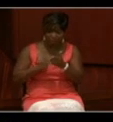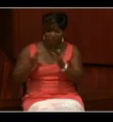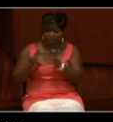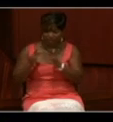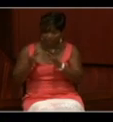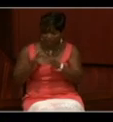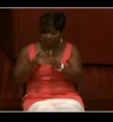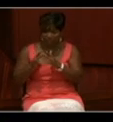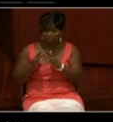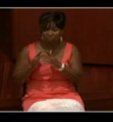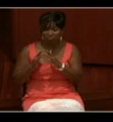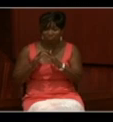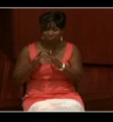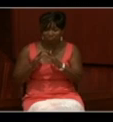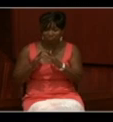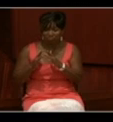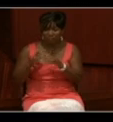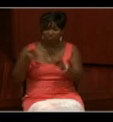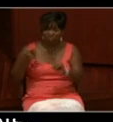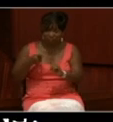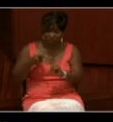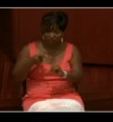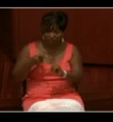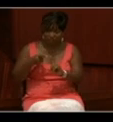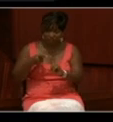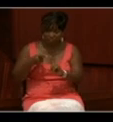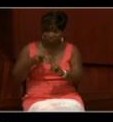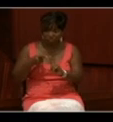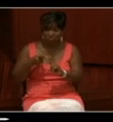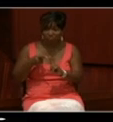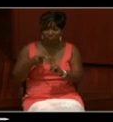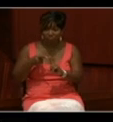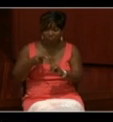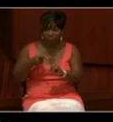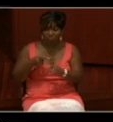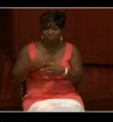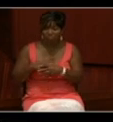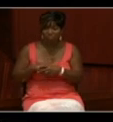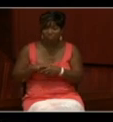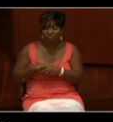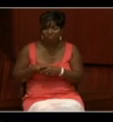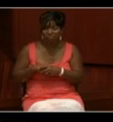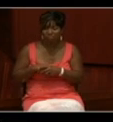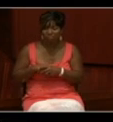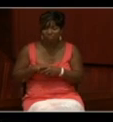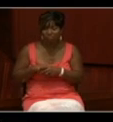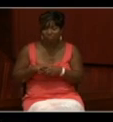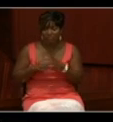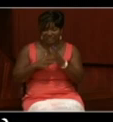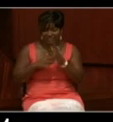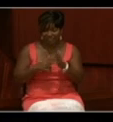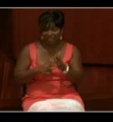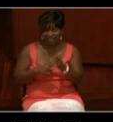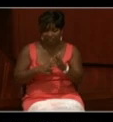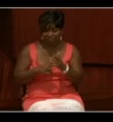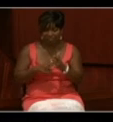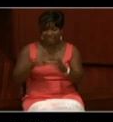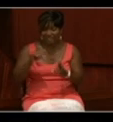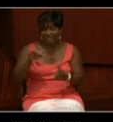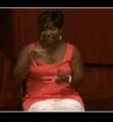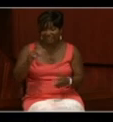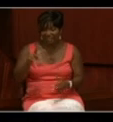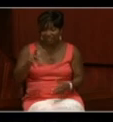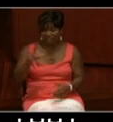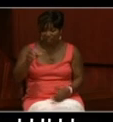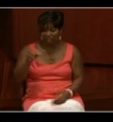the mission that the vessel was involved with. And here, as an example, is a deck log page for the U